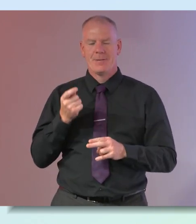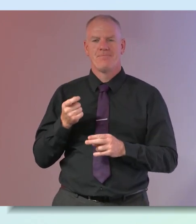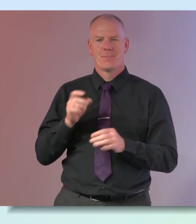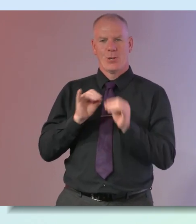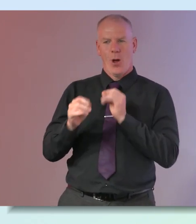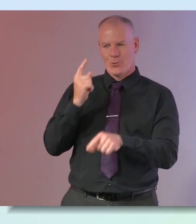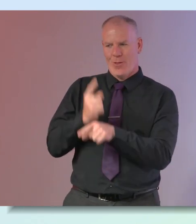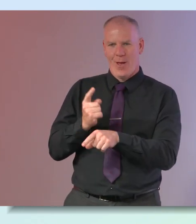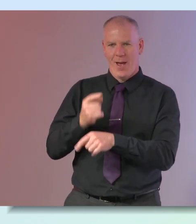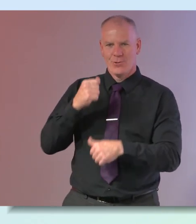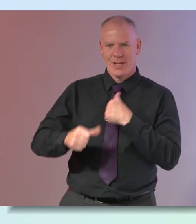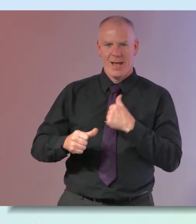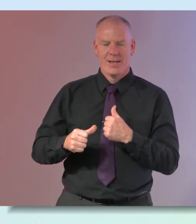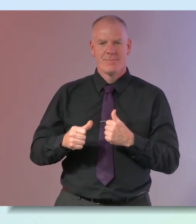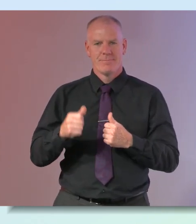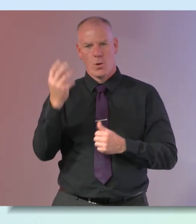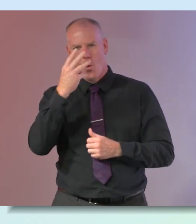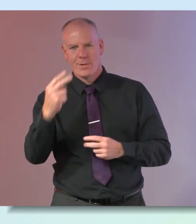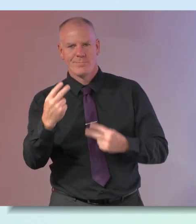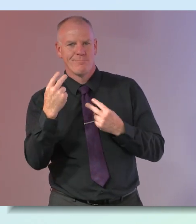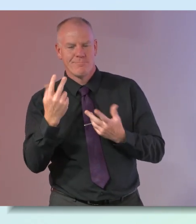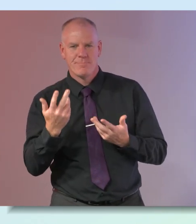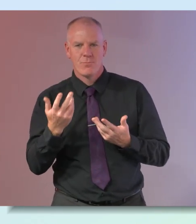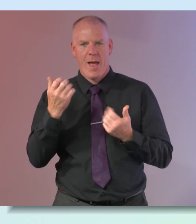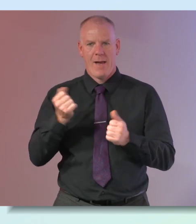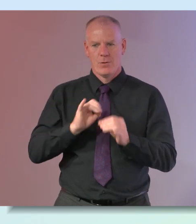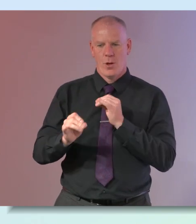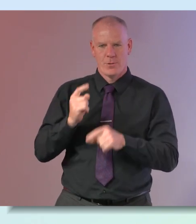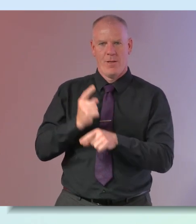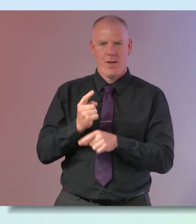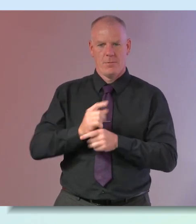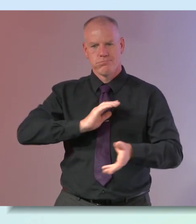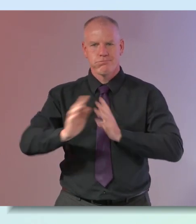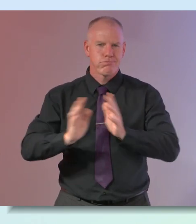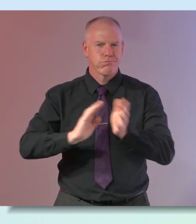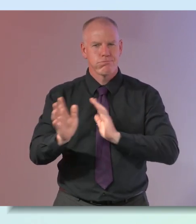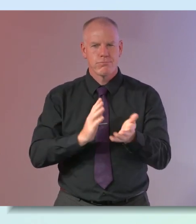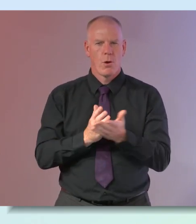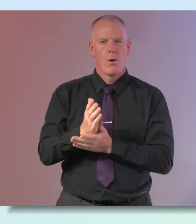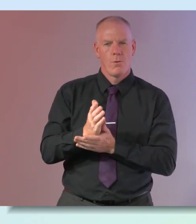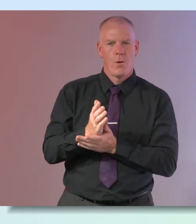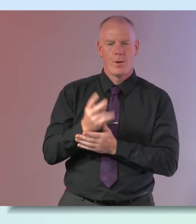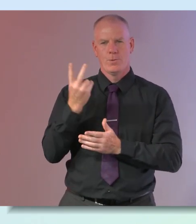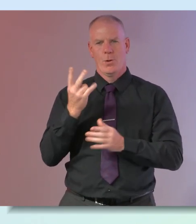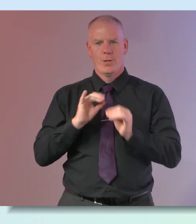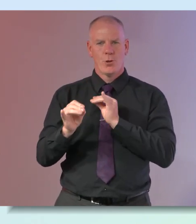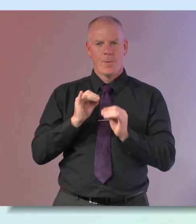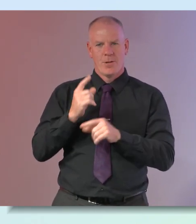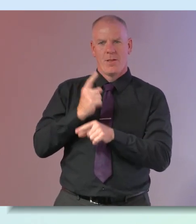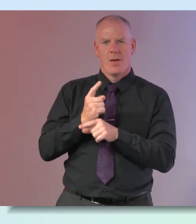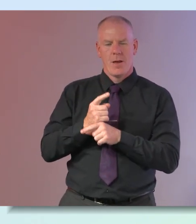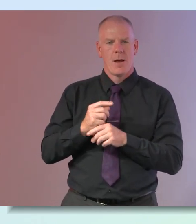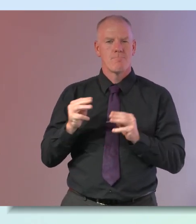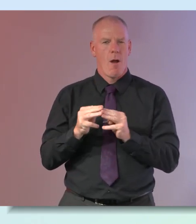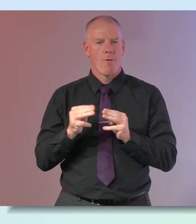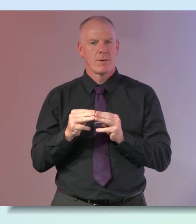here uh today as well so as you're joining us um we have our signers uh talking through everything our two sign language um interpreters margaret